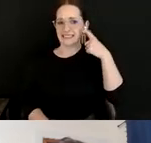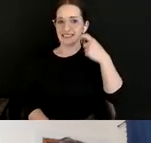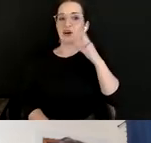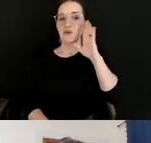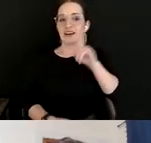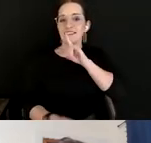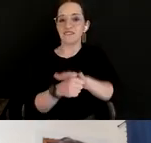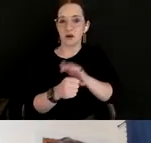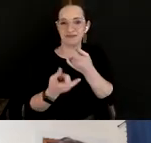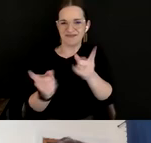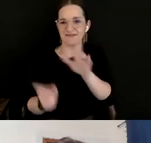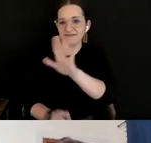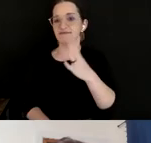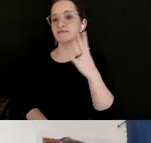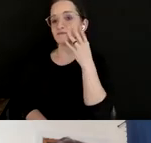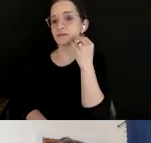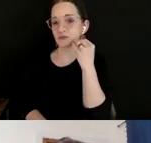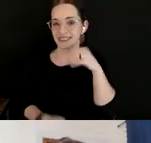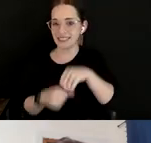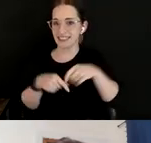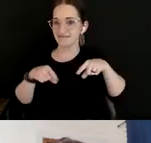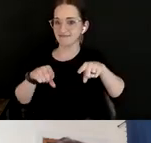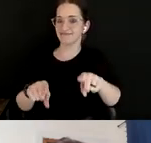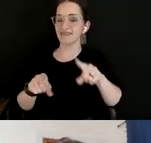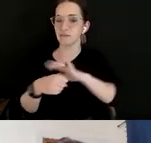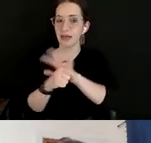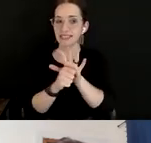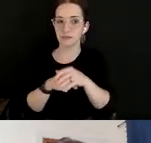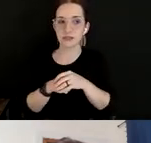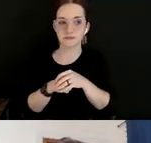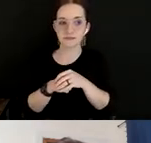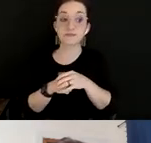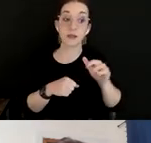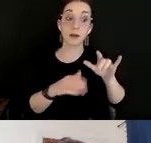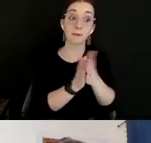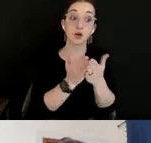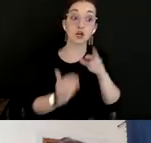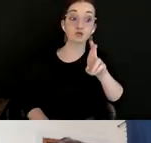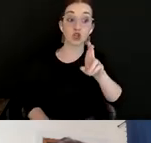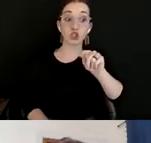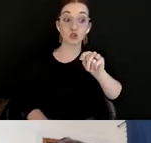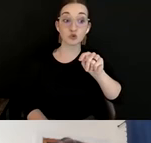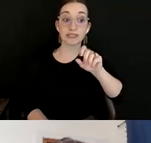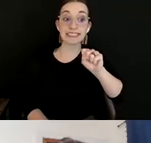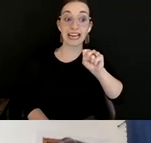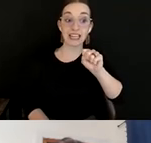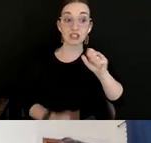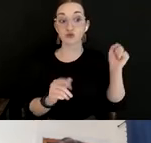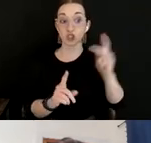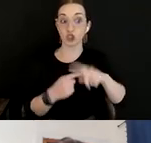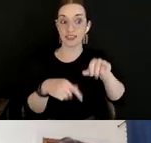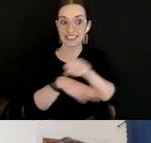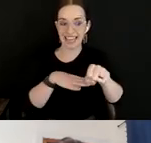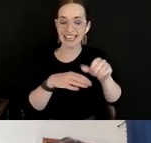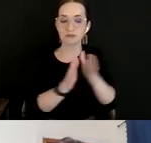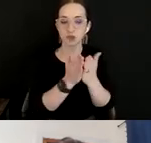experiencing throughout the pandemic. Return to the Stage is a national study that Meg Friedman and I conducted